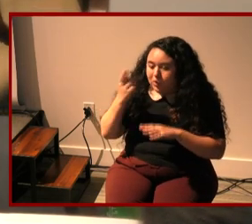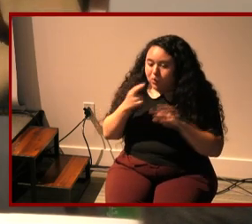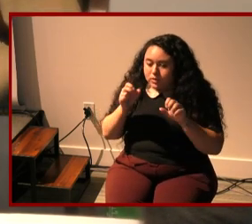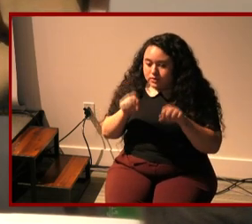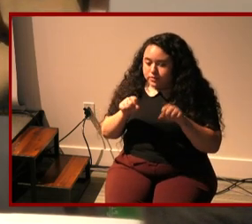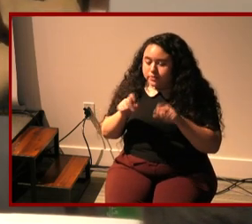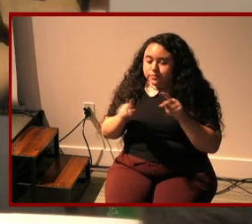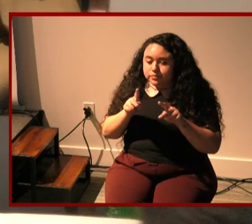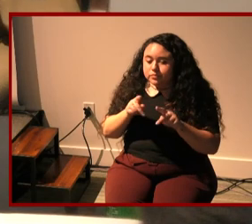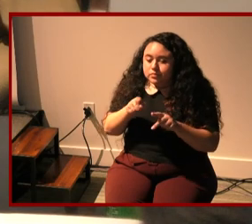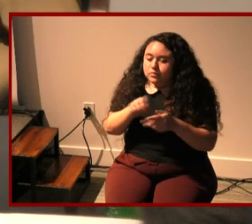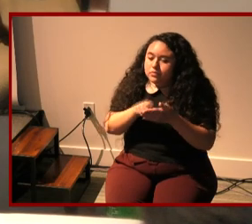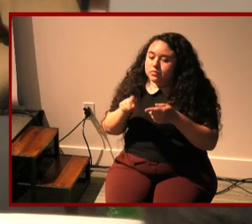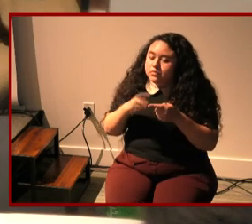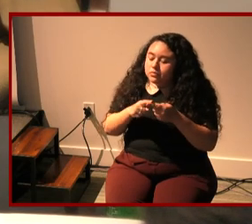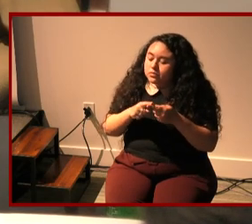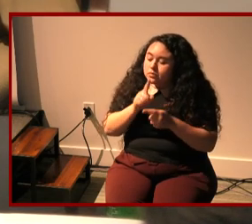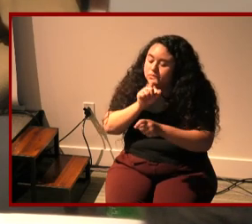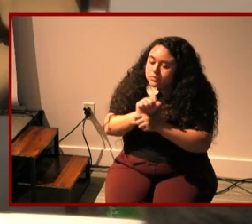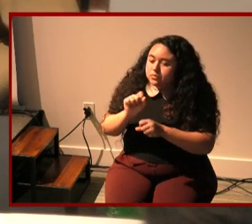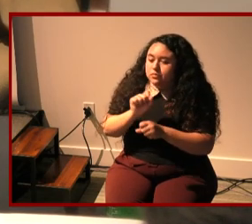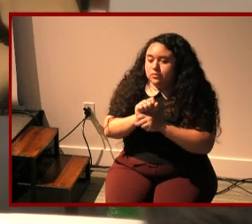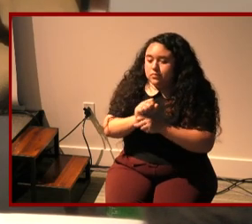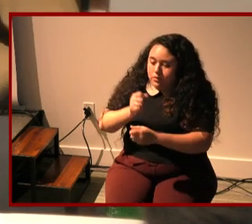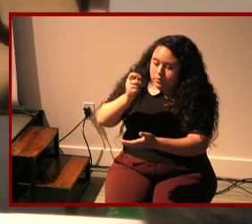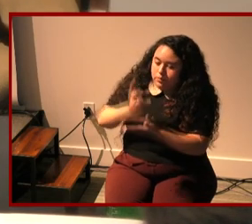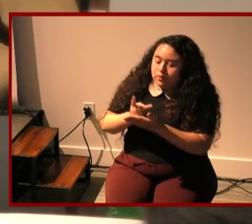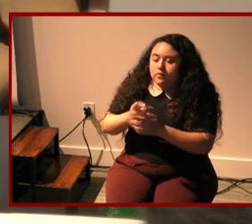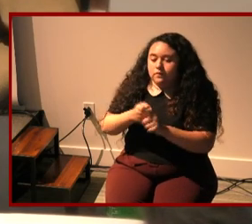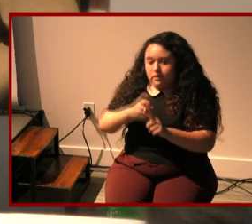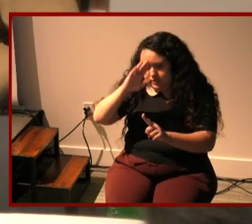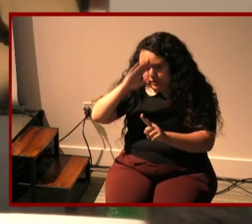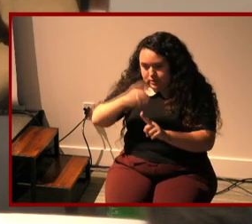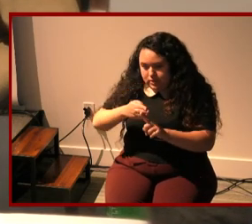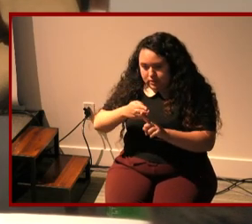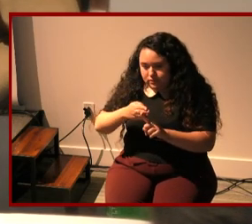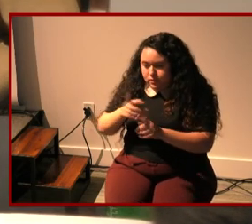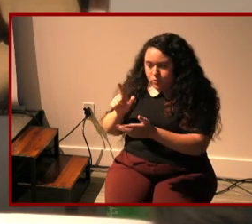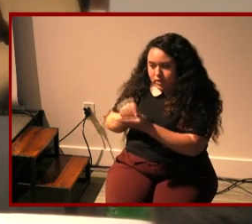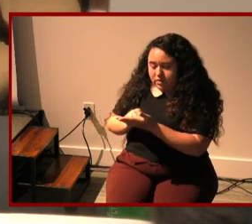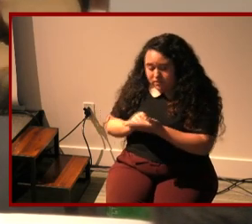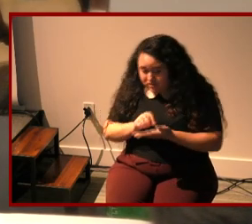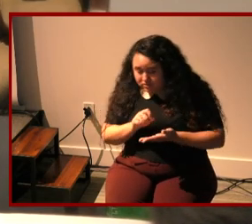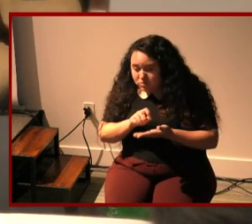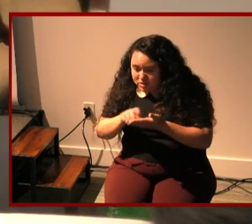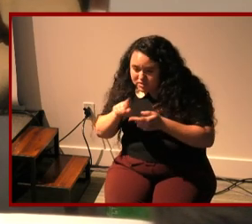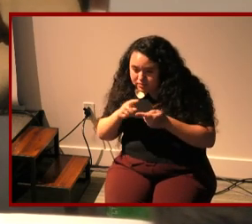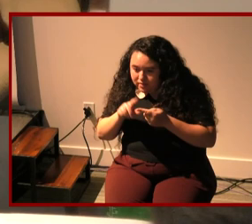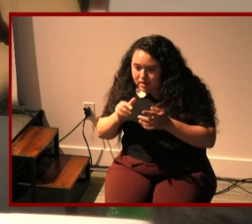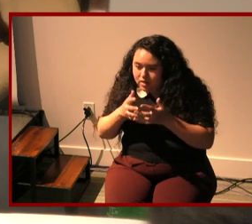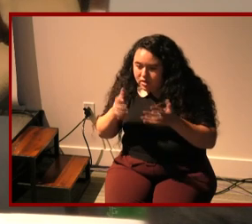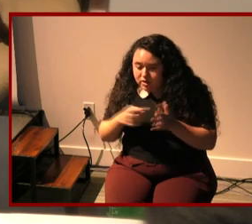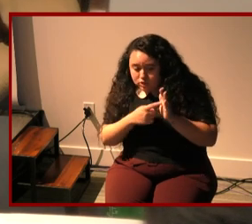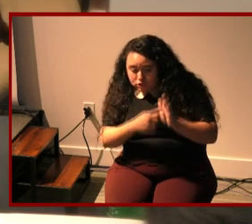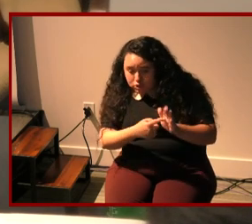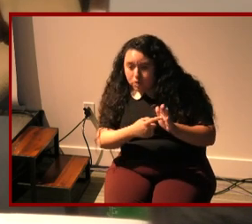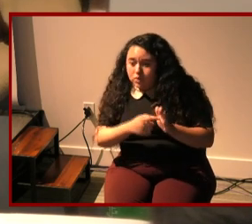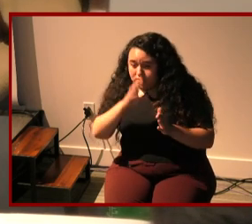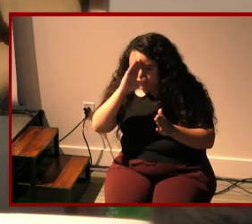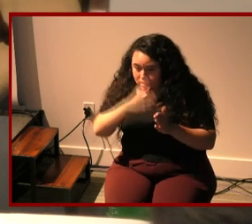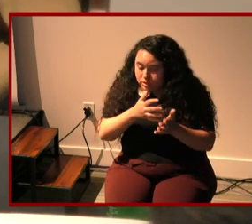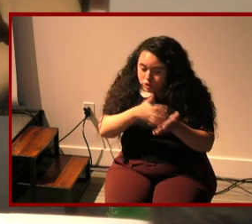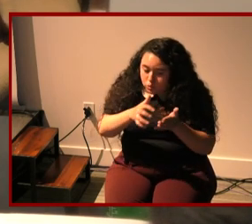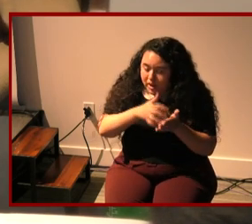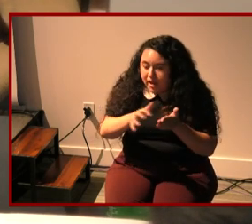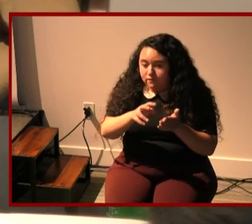um he writes a lot about actually getting approval from his son for what he published um he showed his son drafts his son would